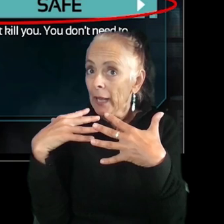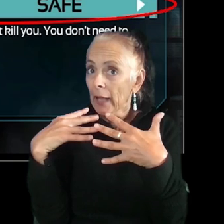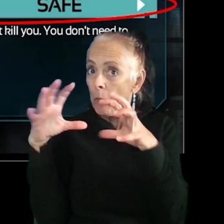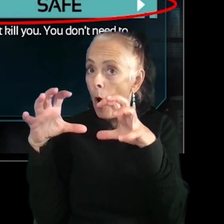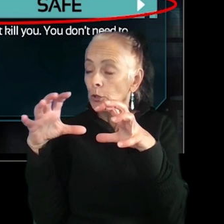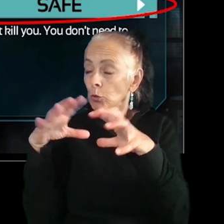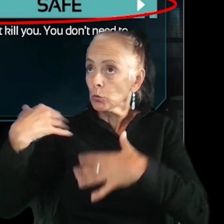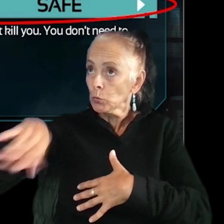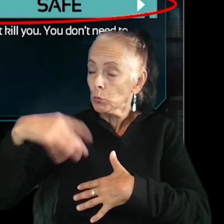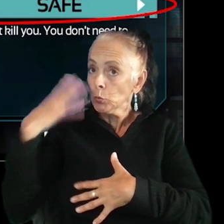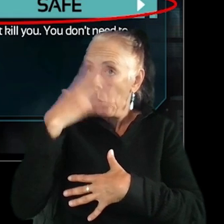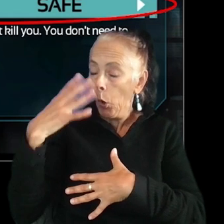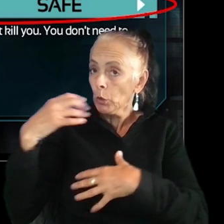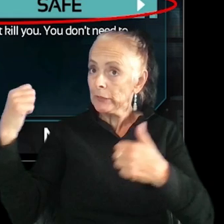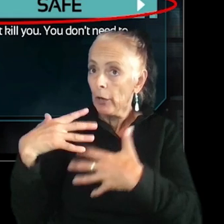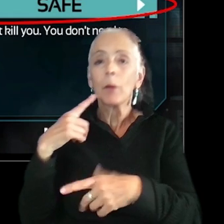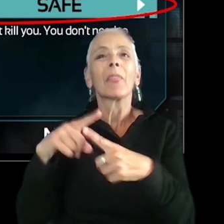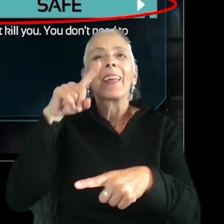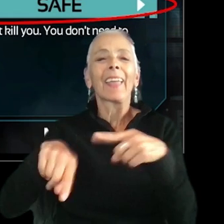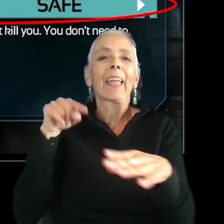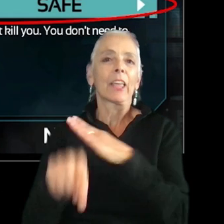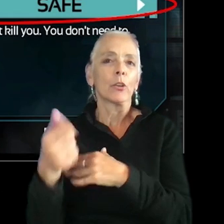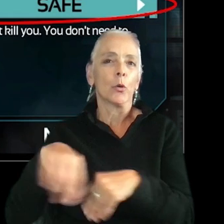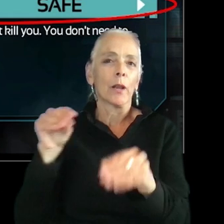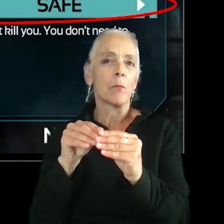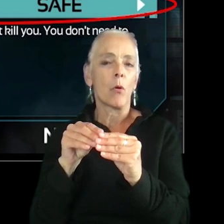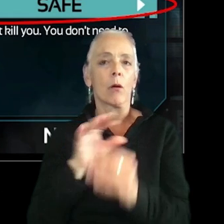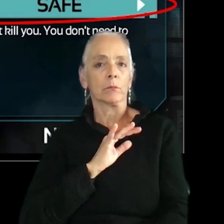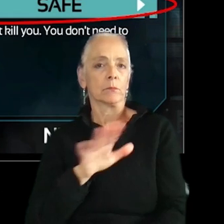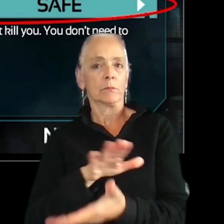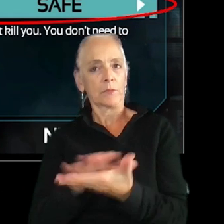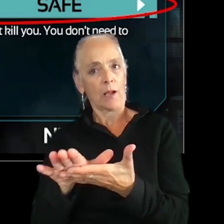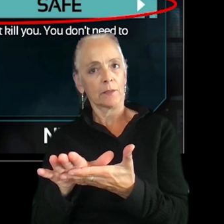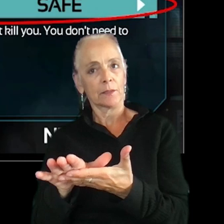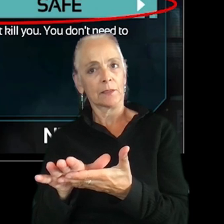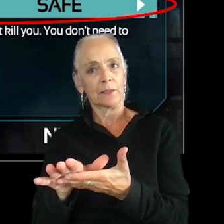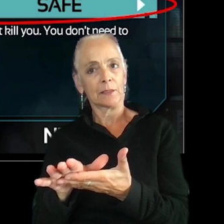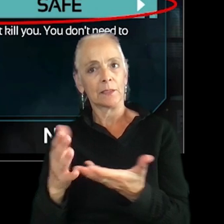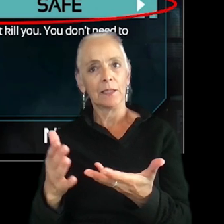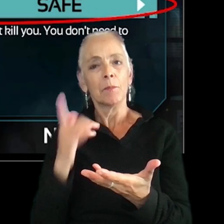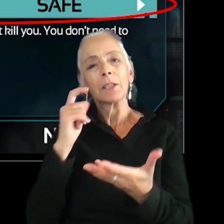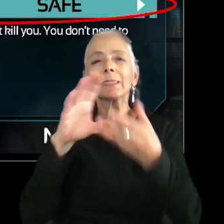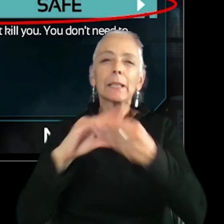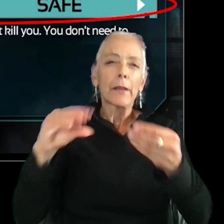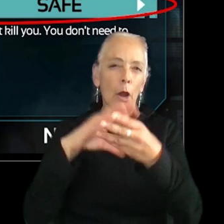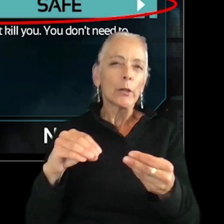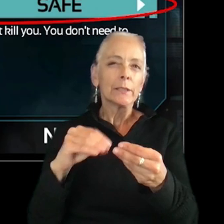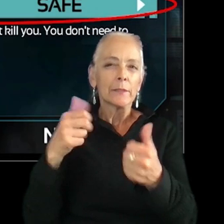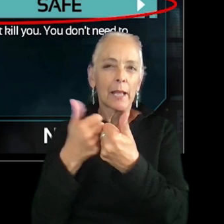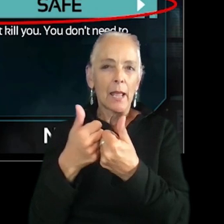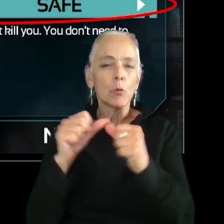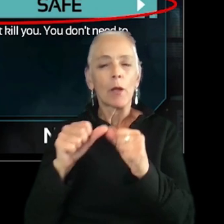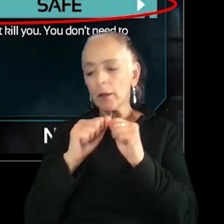terrifying looking, but they can't kill you anymore. And it's really nice because the game is very much narrative driven, so you can still play the game if